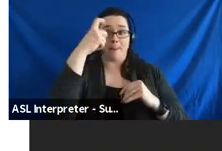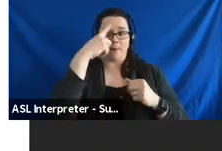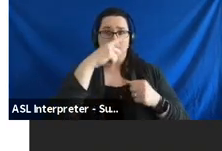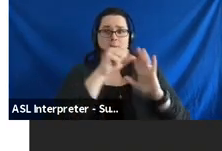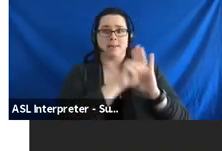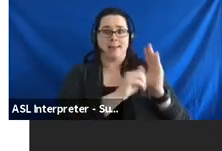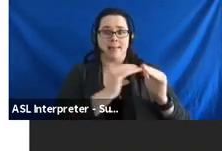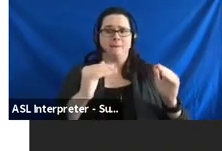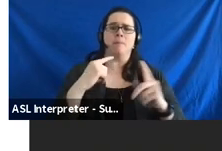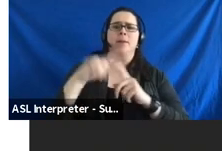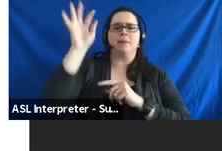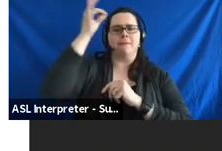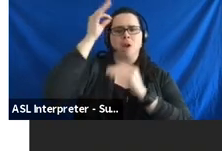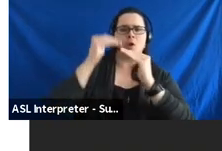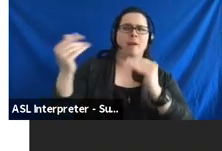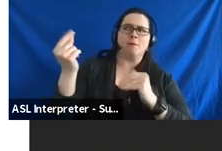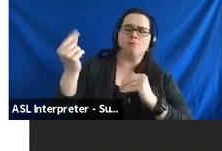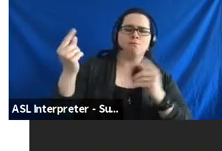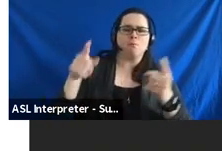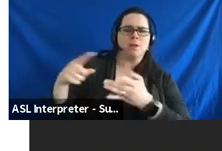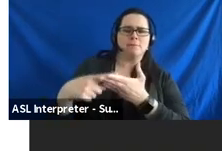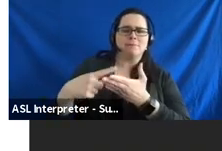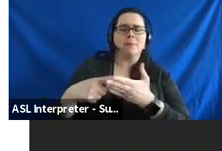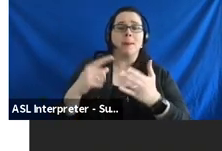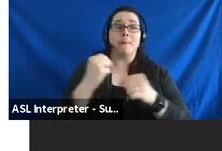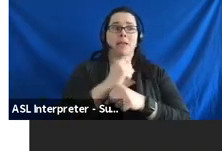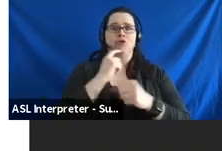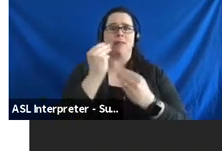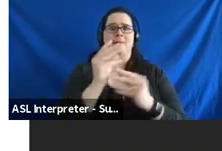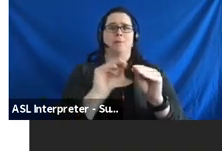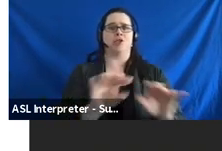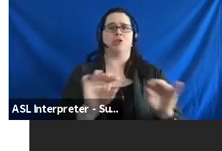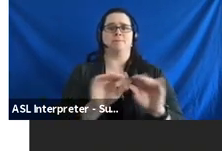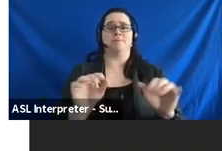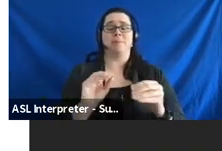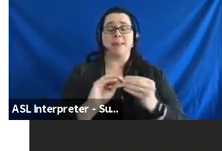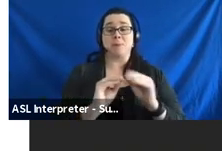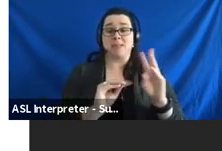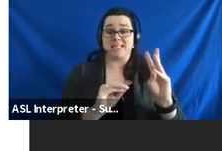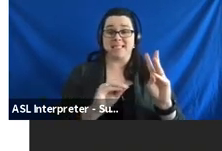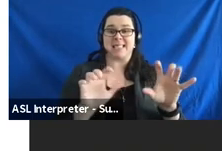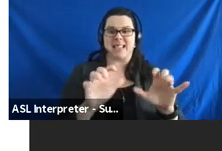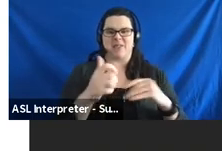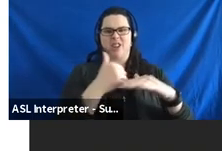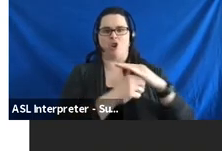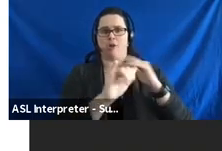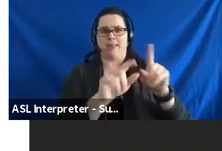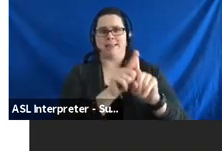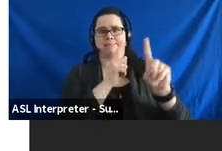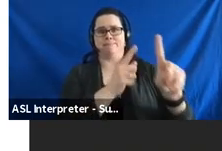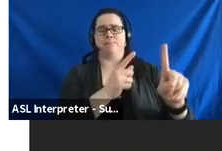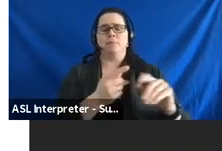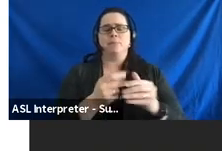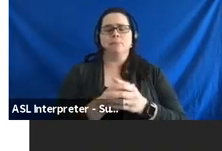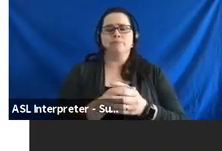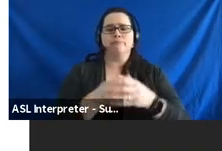our state and federal senators. So, making sure that information gets out there. Our last activity under this objective is to increase